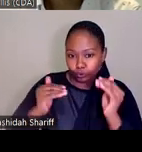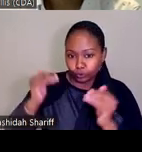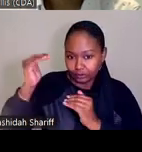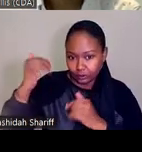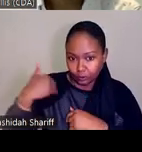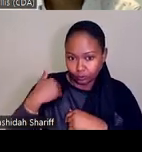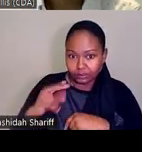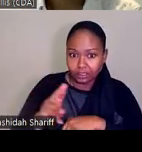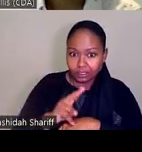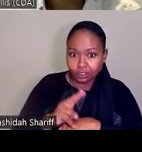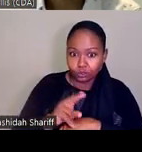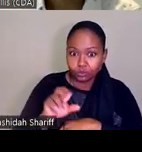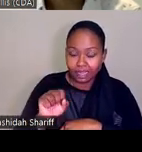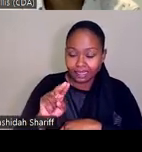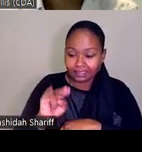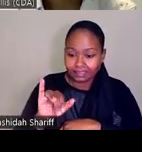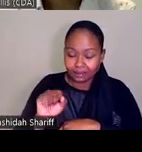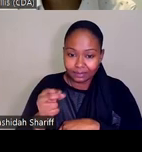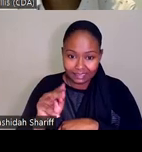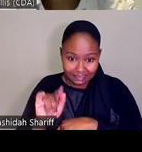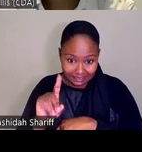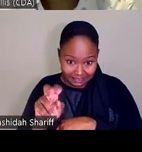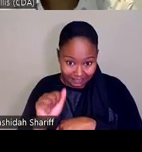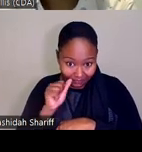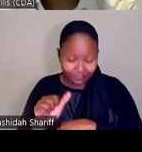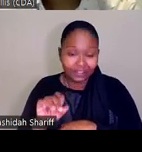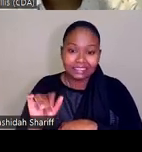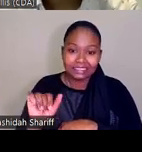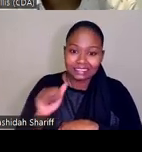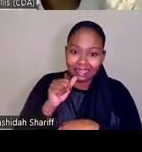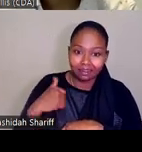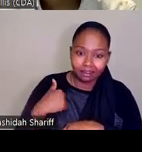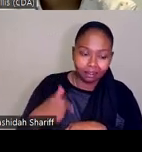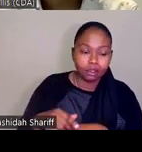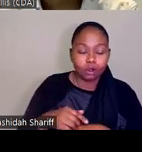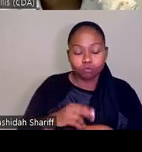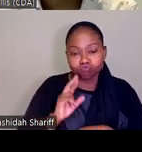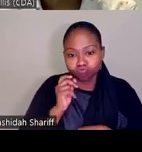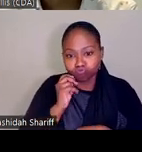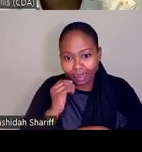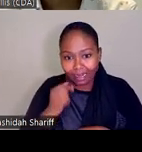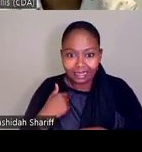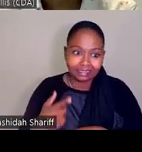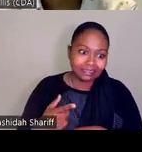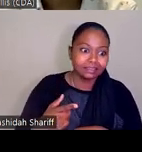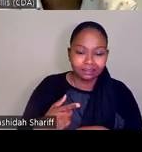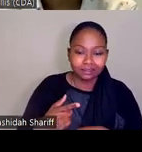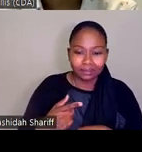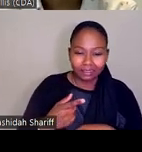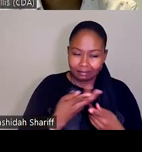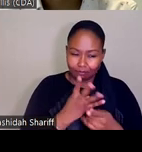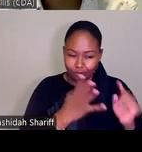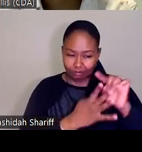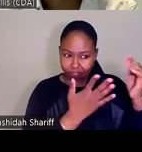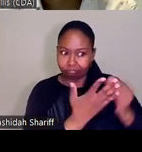the user can access a subset of data at the county level. So things like race, ethnicity, income, there's some SOGI data. There's quite a bit of data on there. So